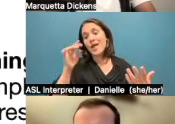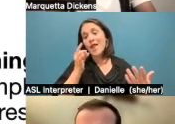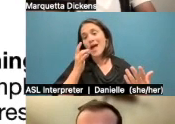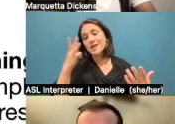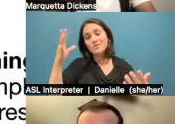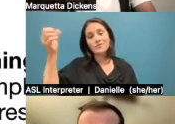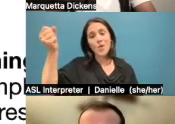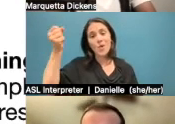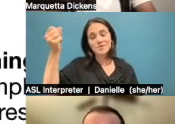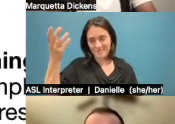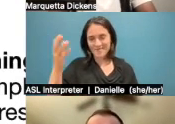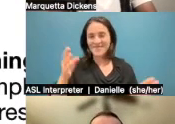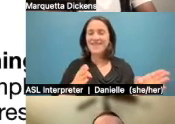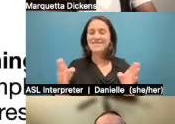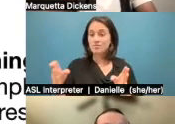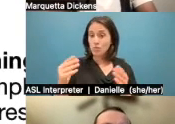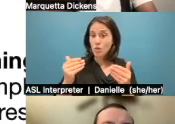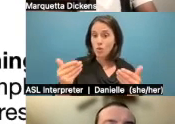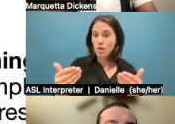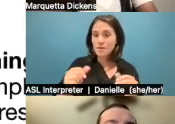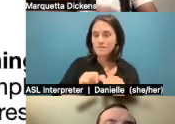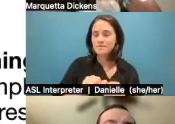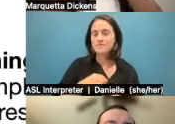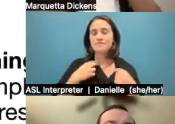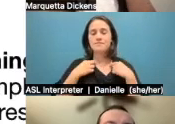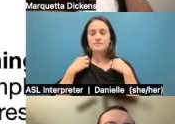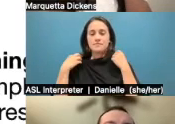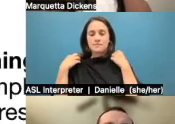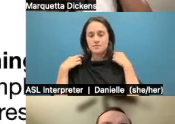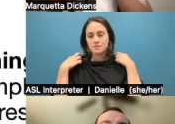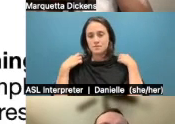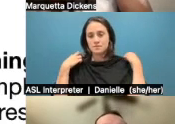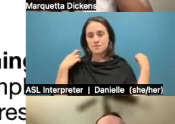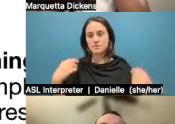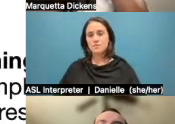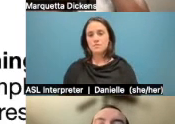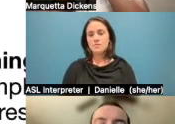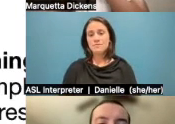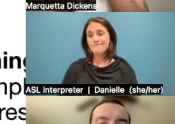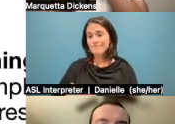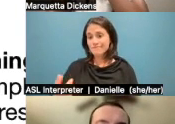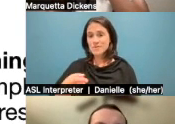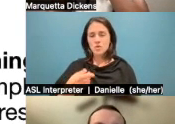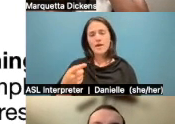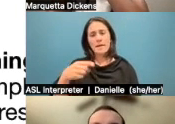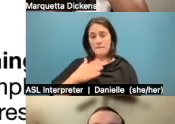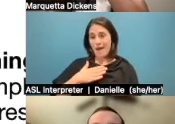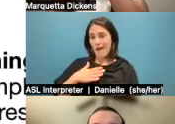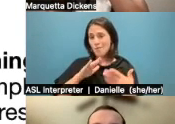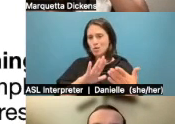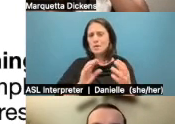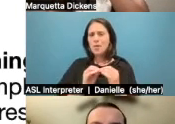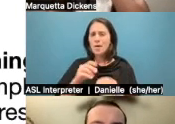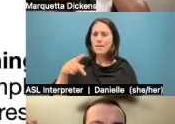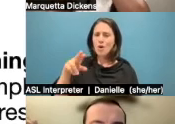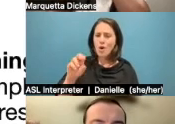All right, go ahead. Apologies. Sure. Um, but yeah, so this is more of a proactive approach as opposed to being reactive